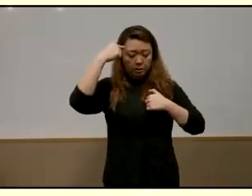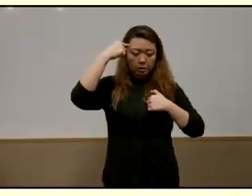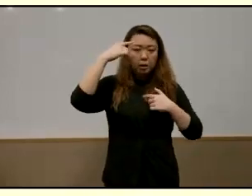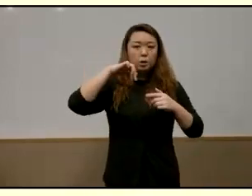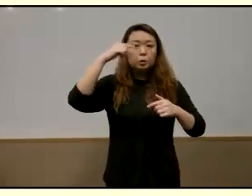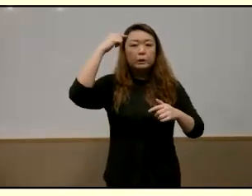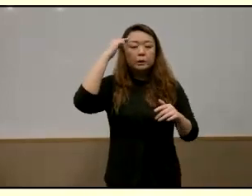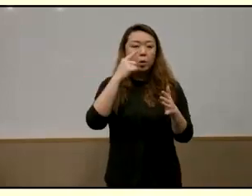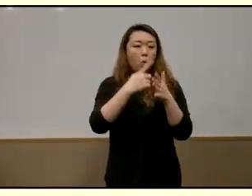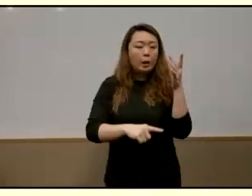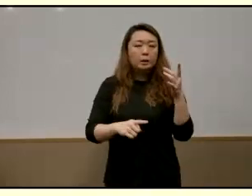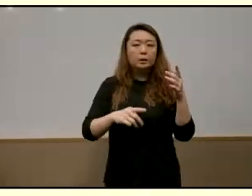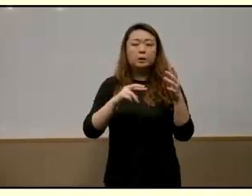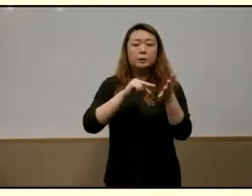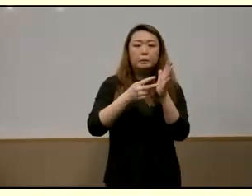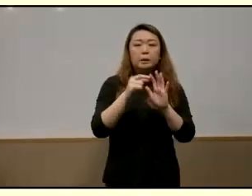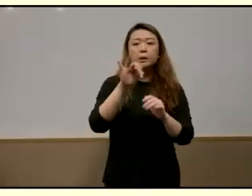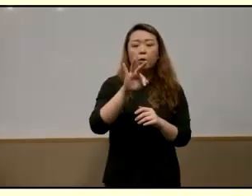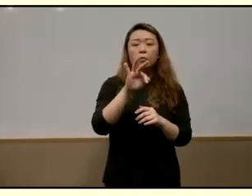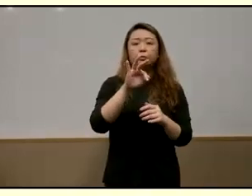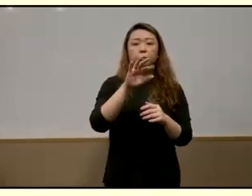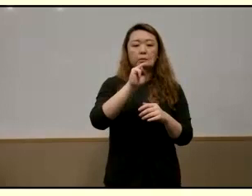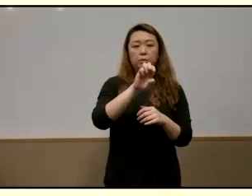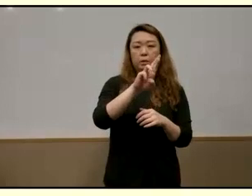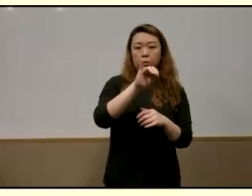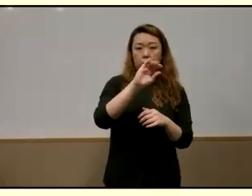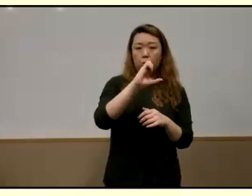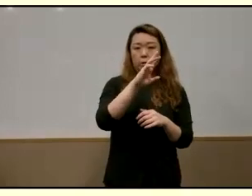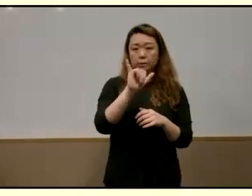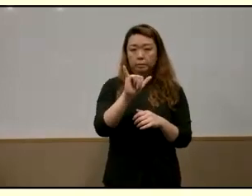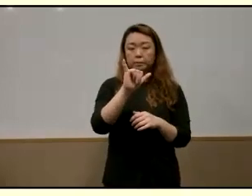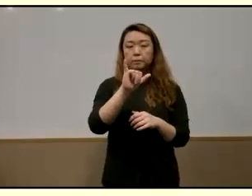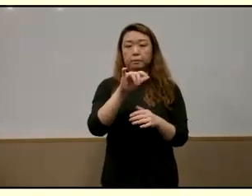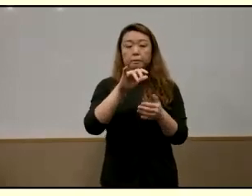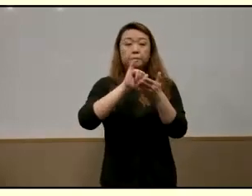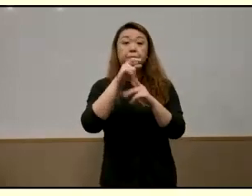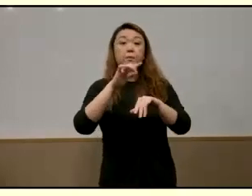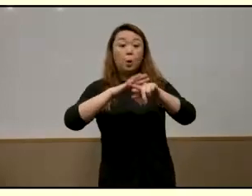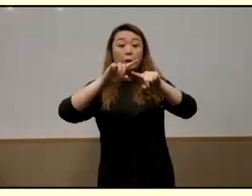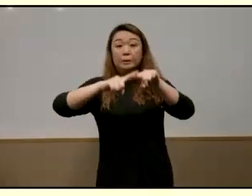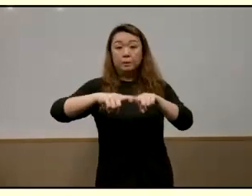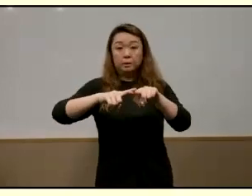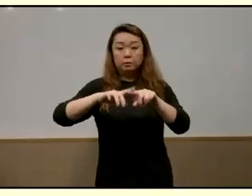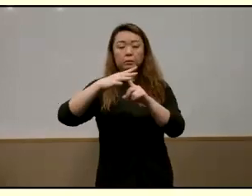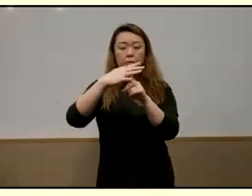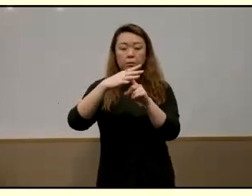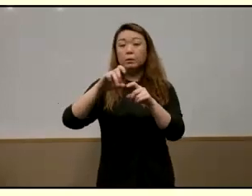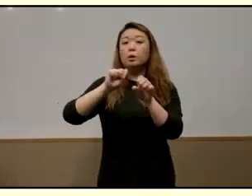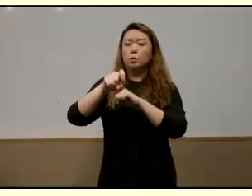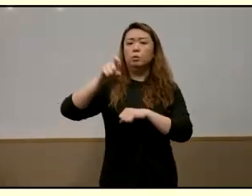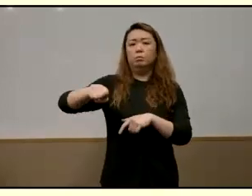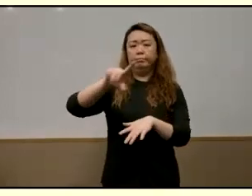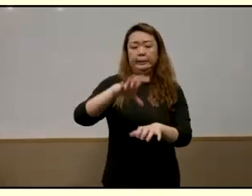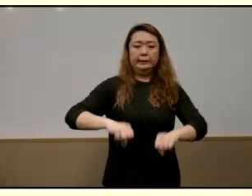logics of Singaporean meritocracy i.e the state has provided sufficient dependency context therefore you should take